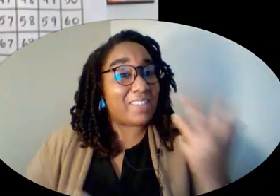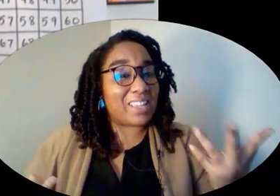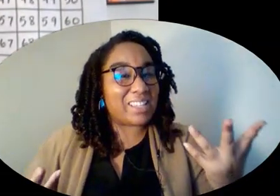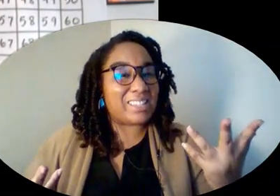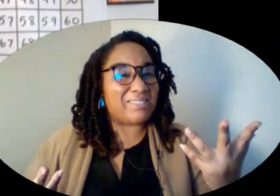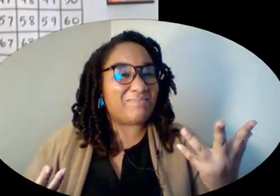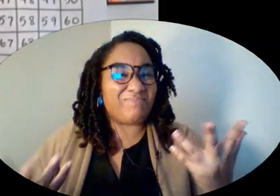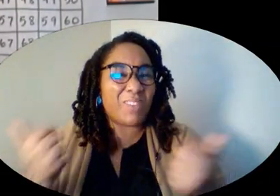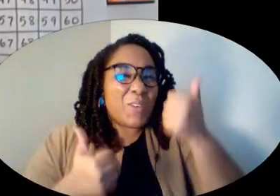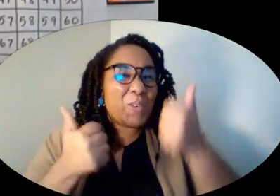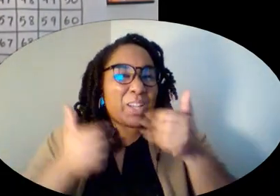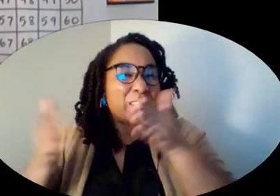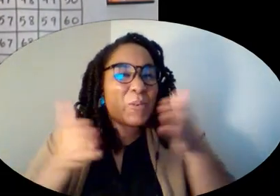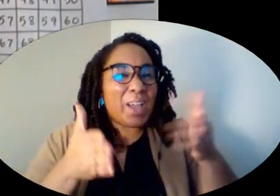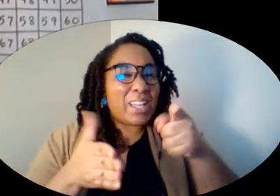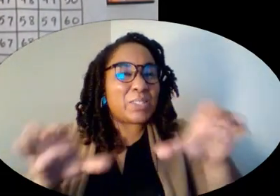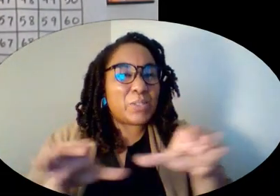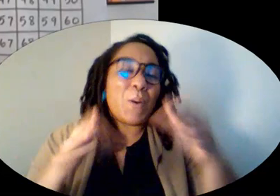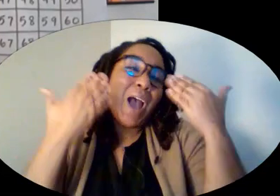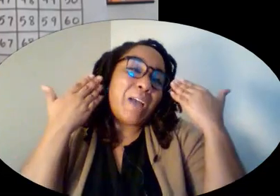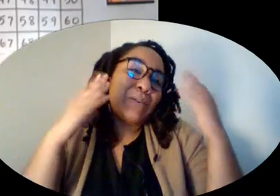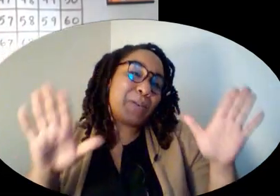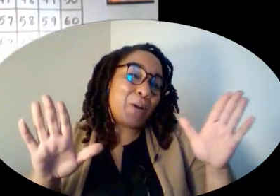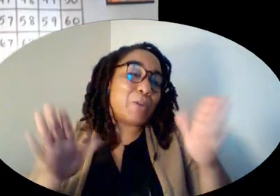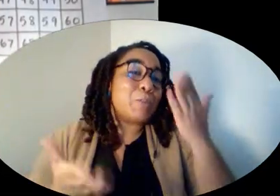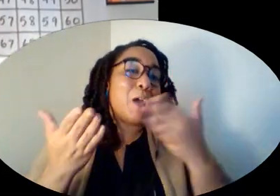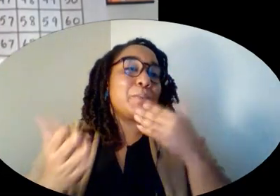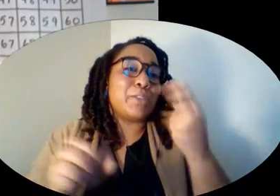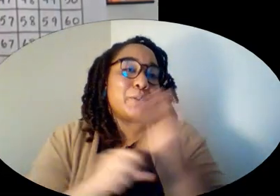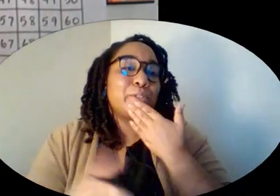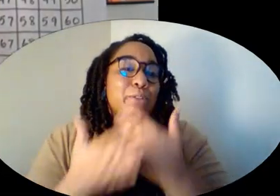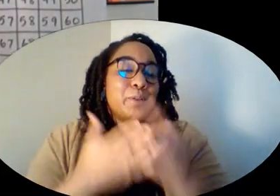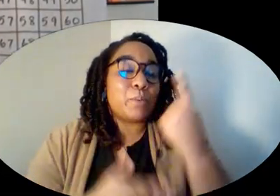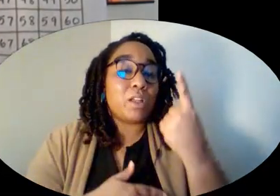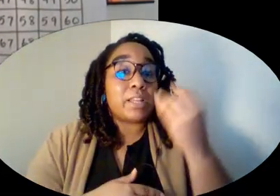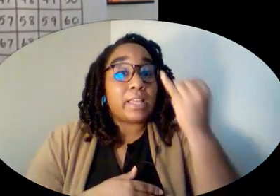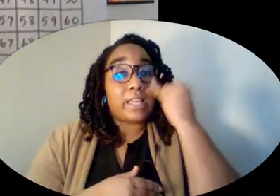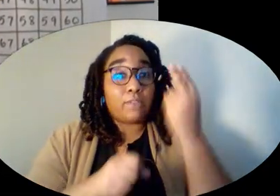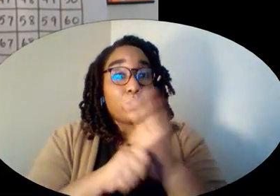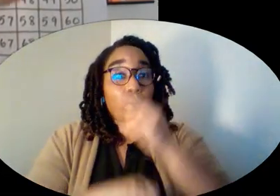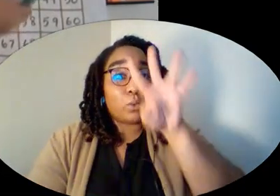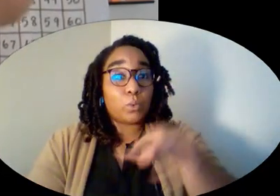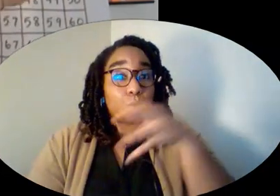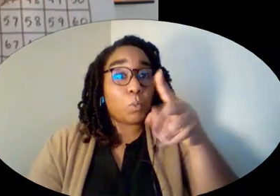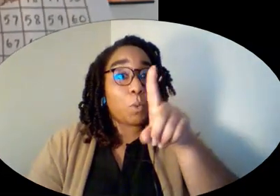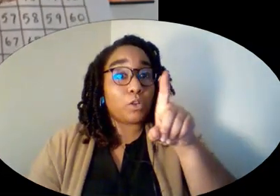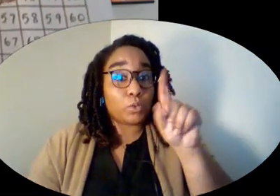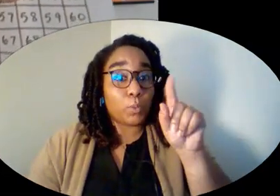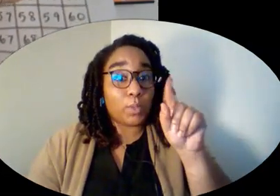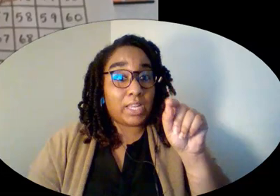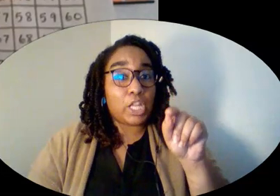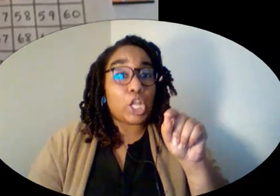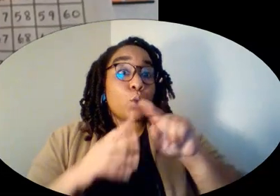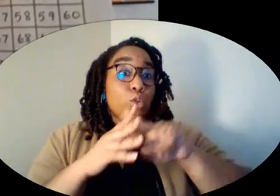sure you had a good strategy. And if you decided to use this hundreds chart, you would have started at 18 and